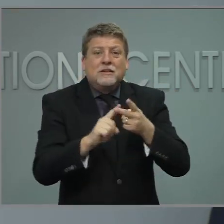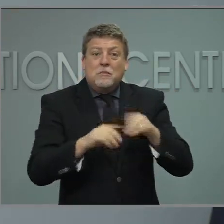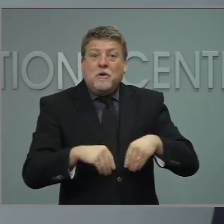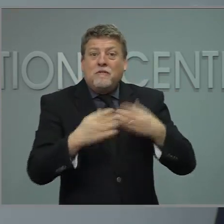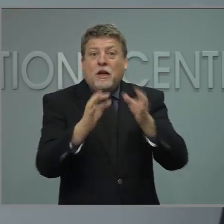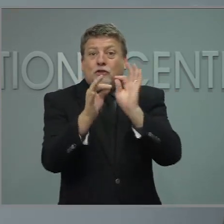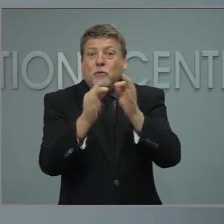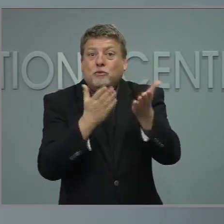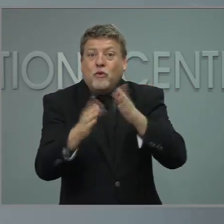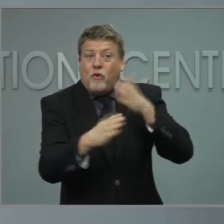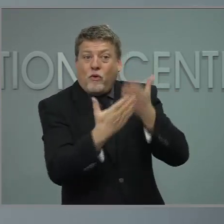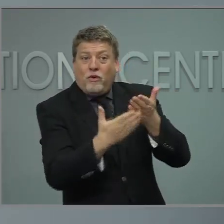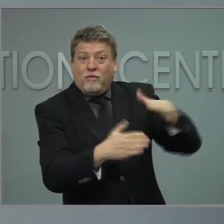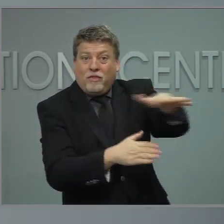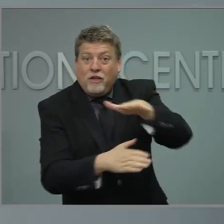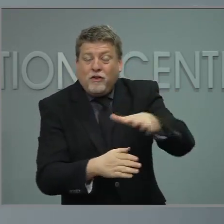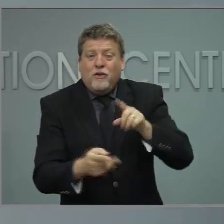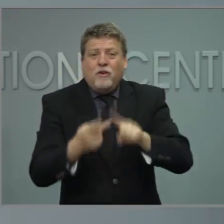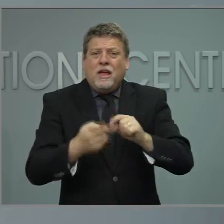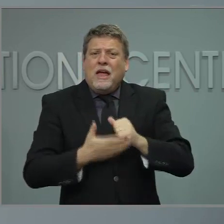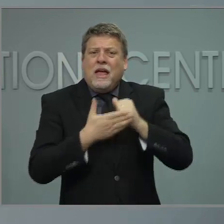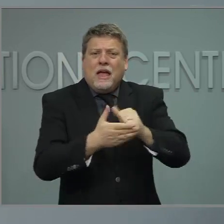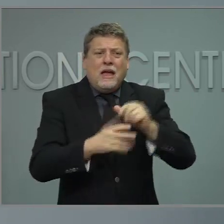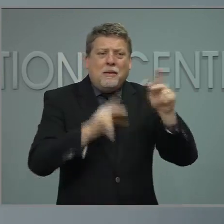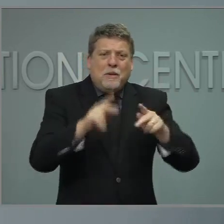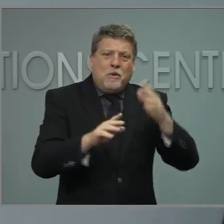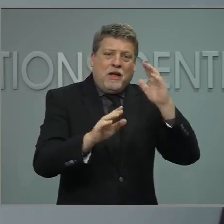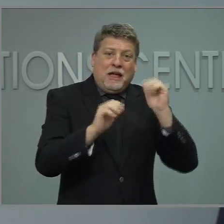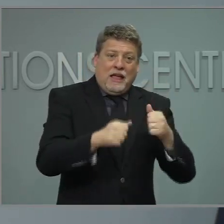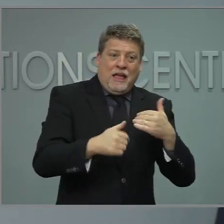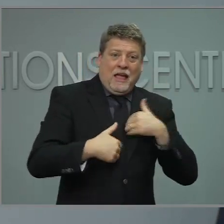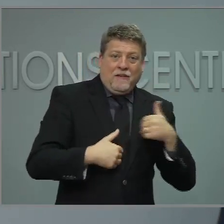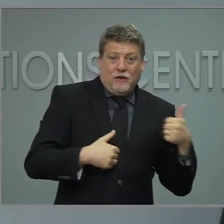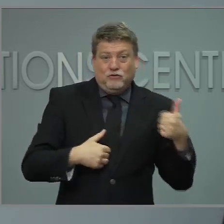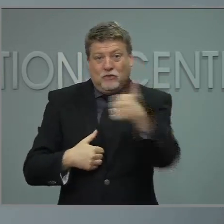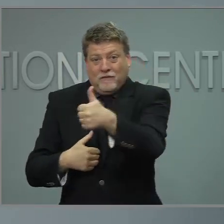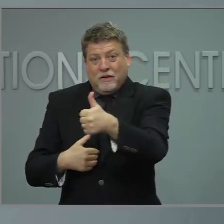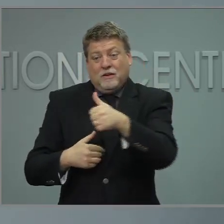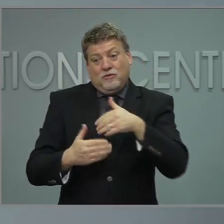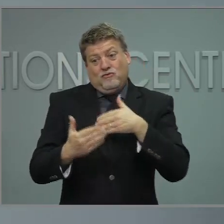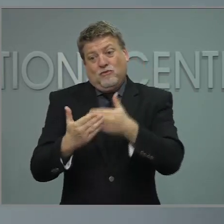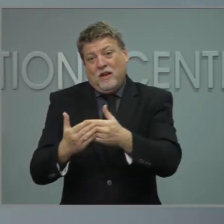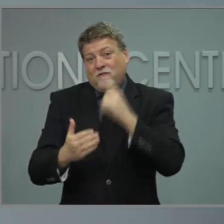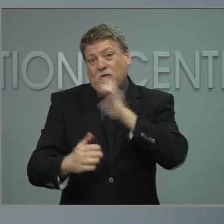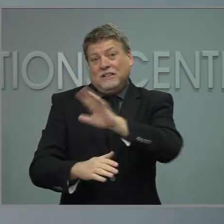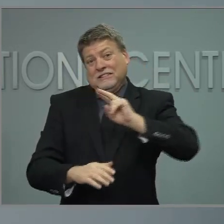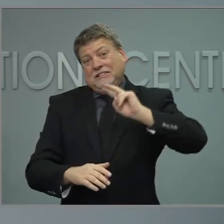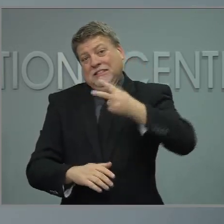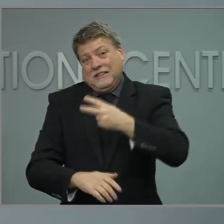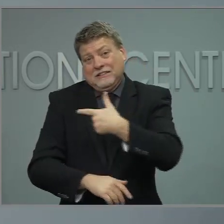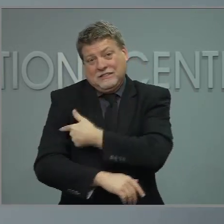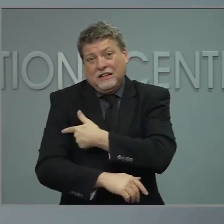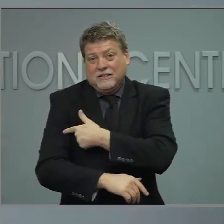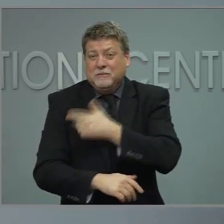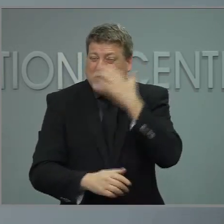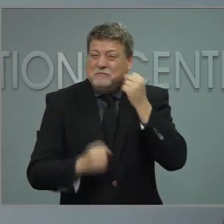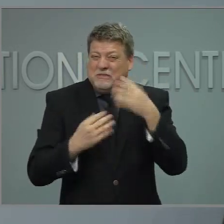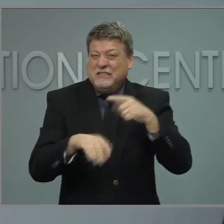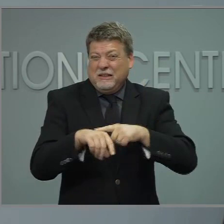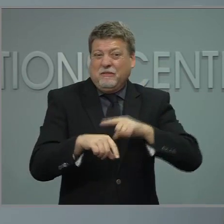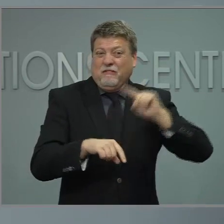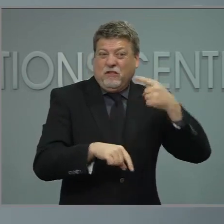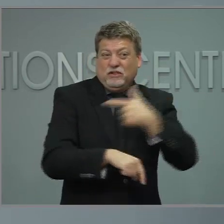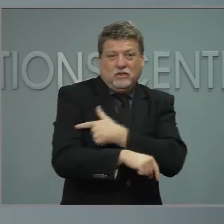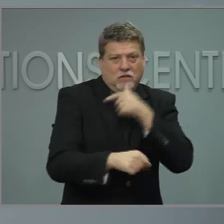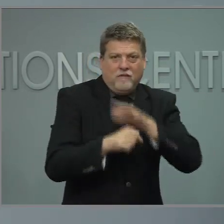services, and helping to ensure people get to those second dose appointments. As part of this initiative, Healthier